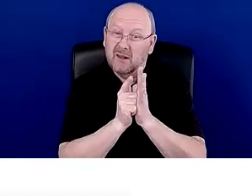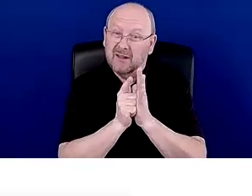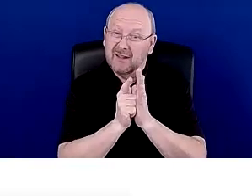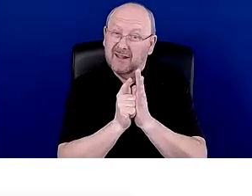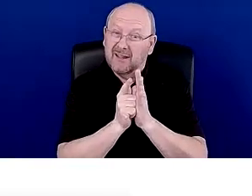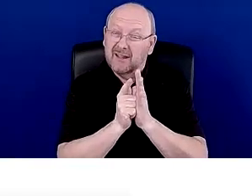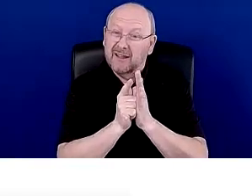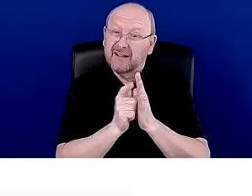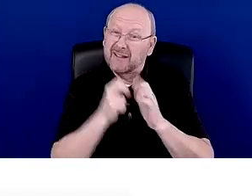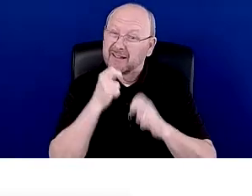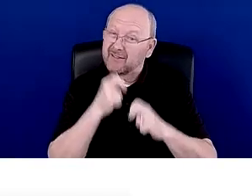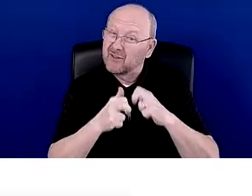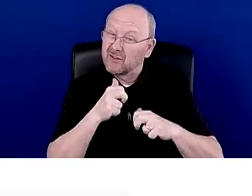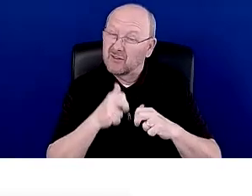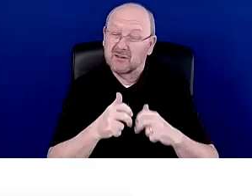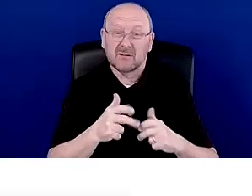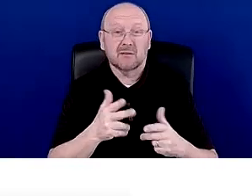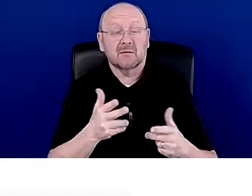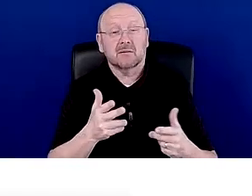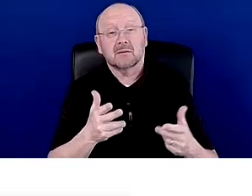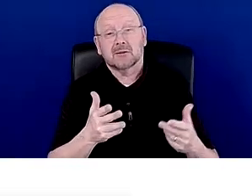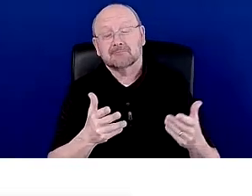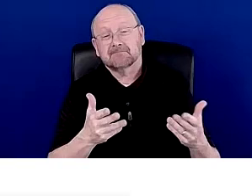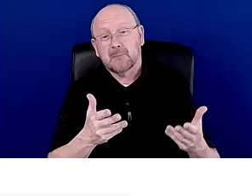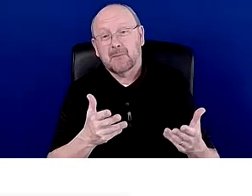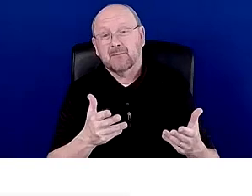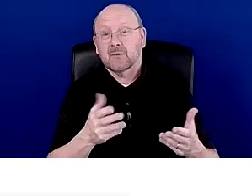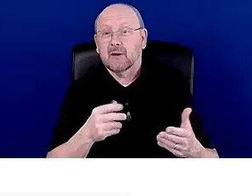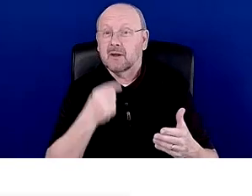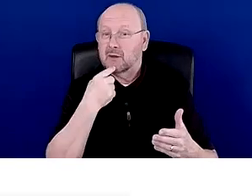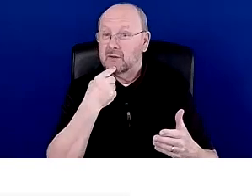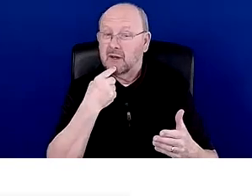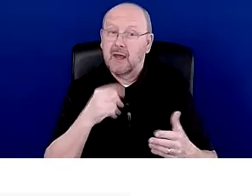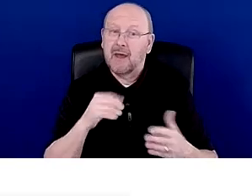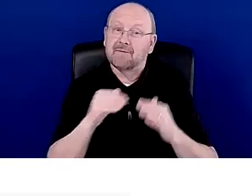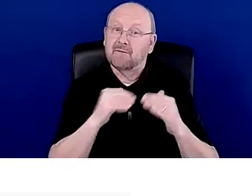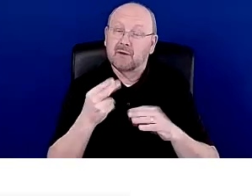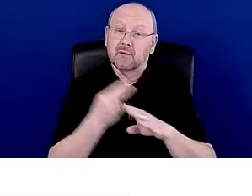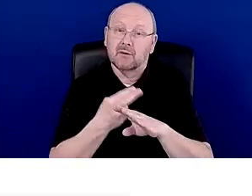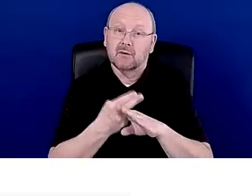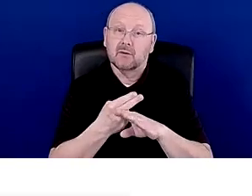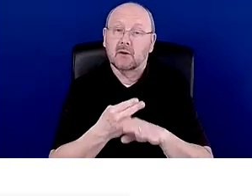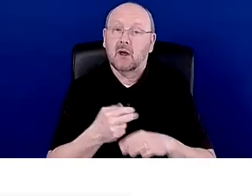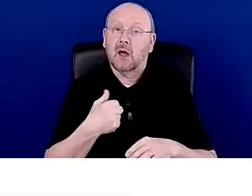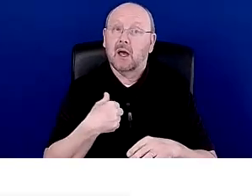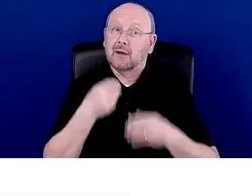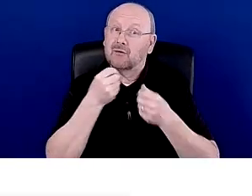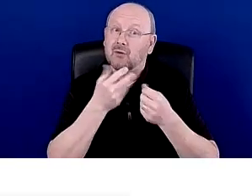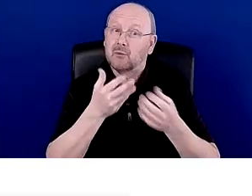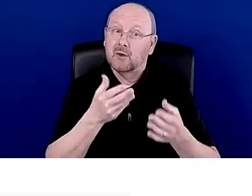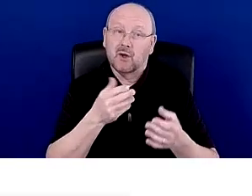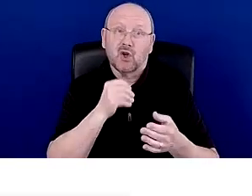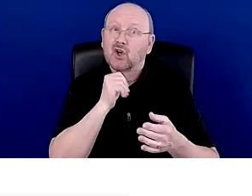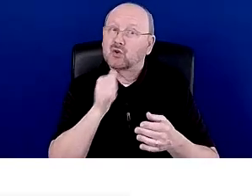to, uh, claim fair use. Okay. So I would just say, don't even